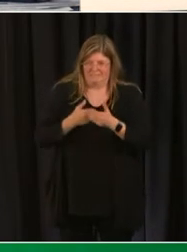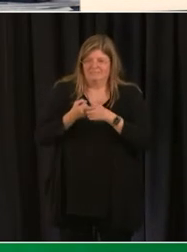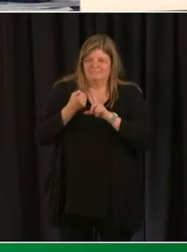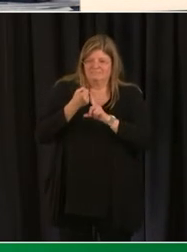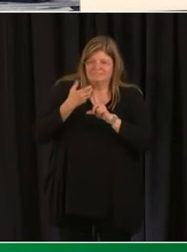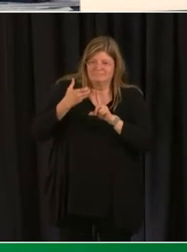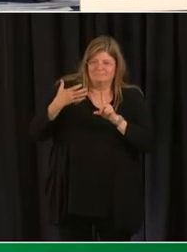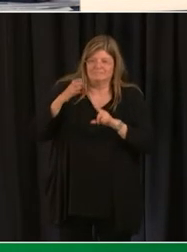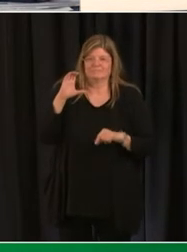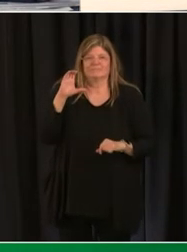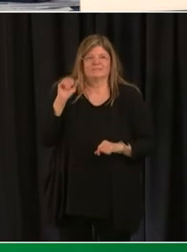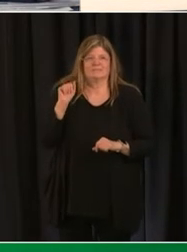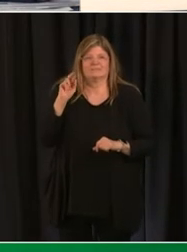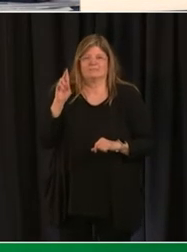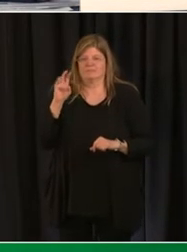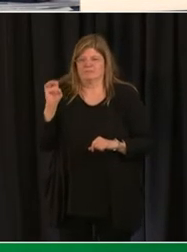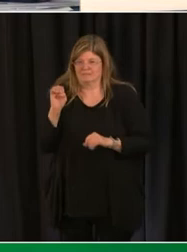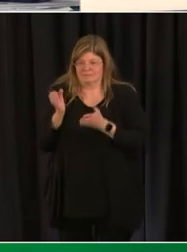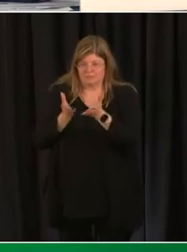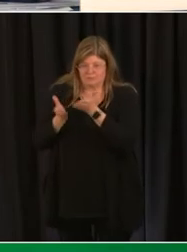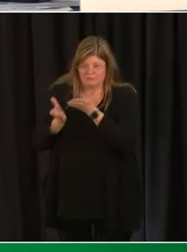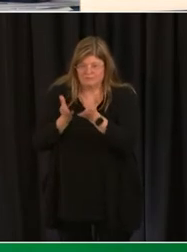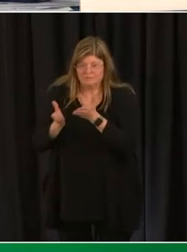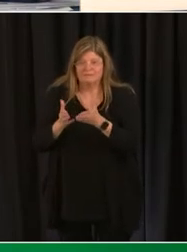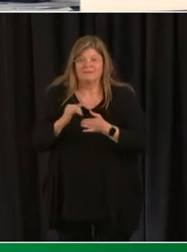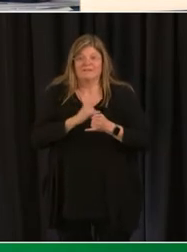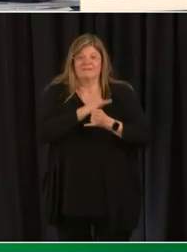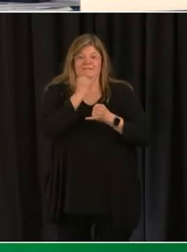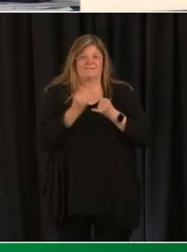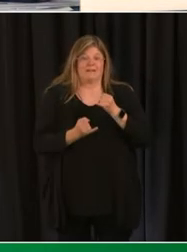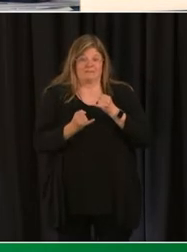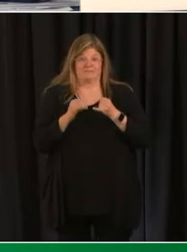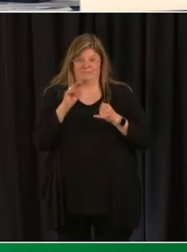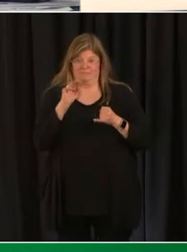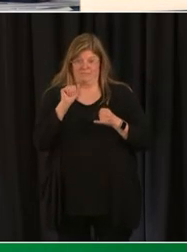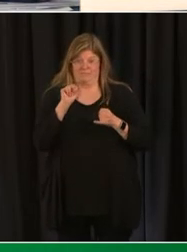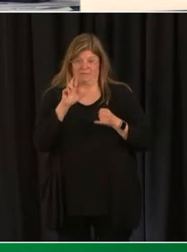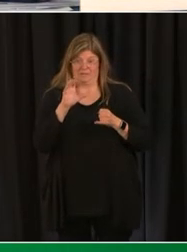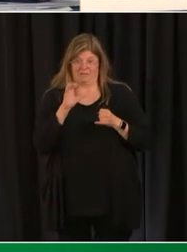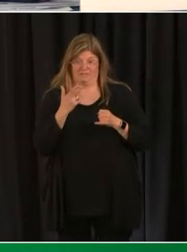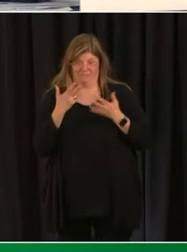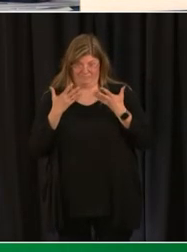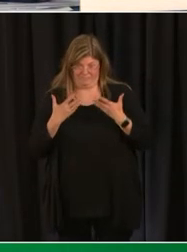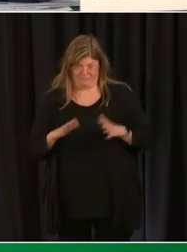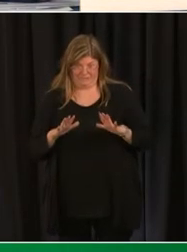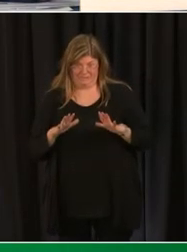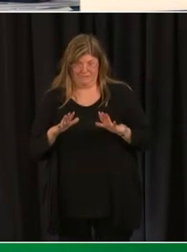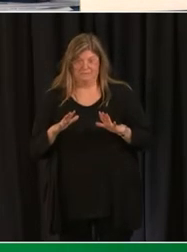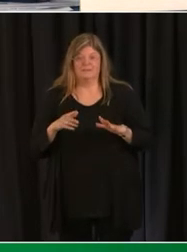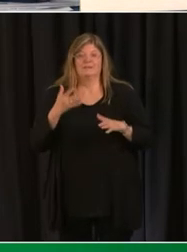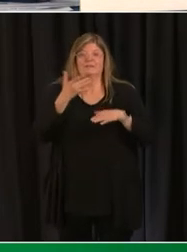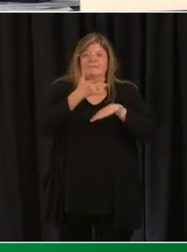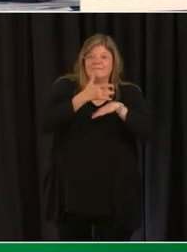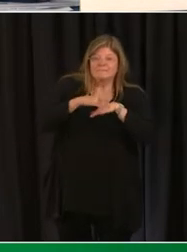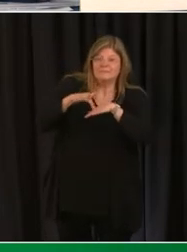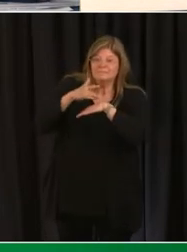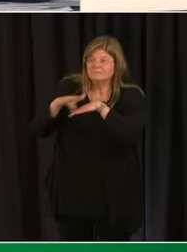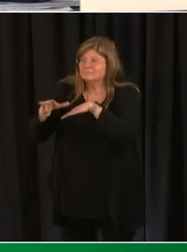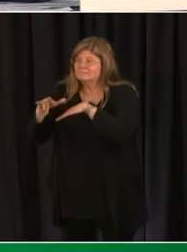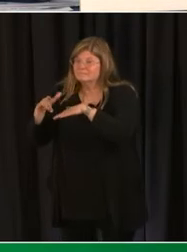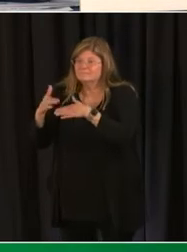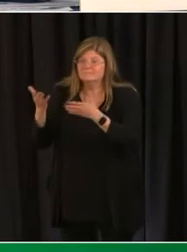finalize those plans in March and then we will communicate to families any seats that are available going into Term 4.